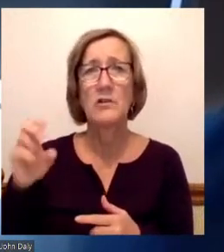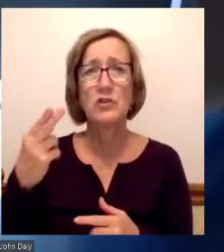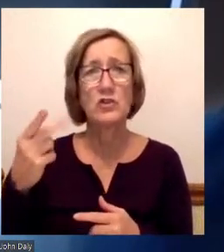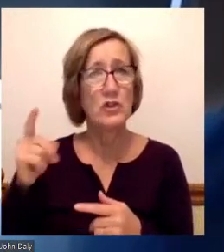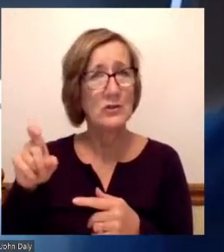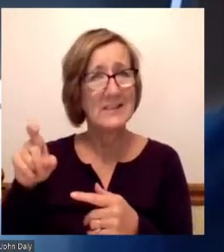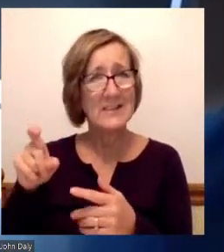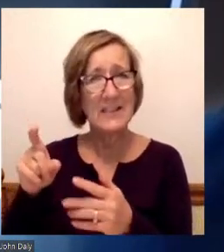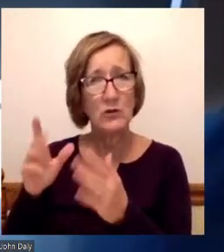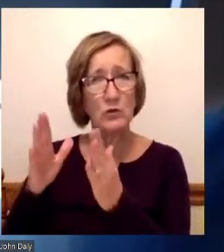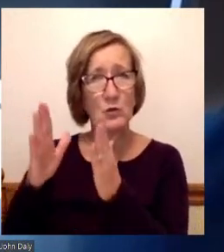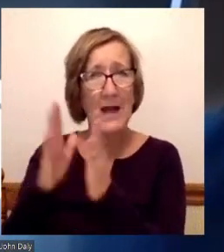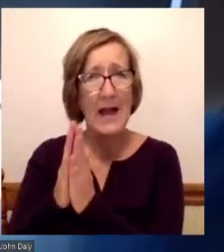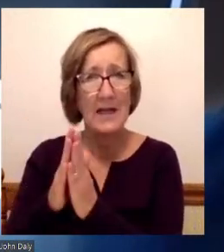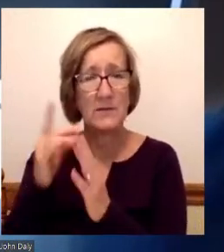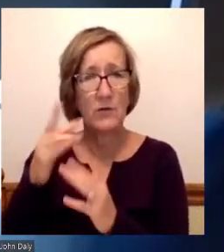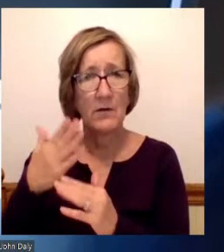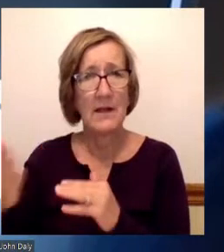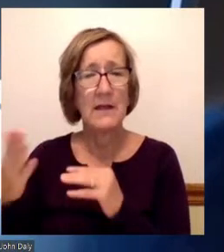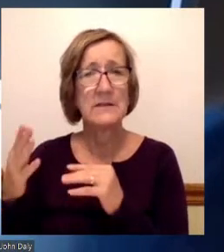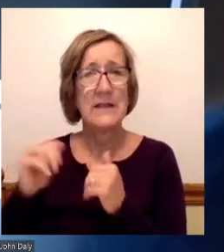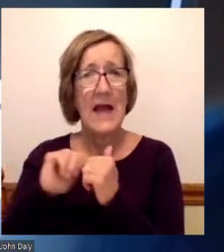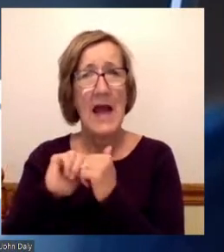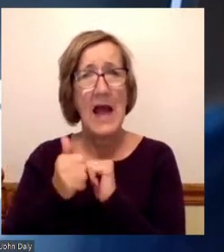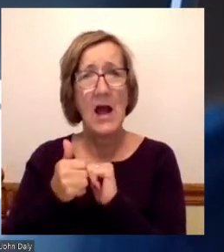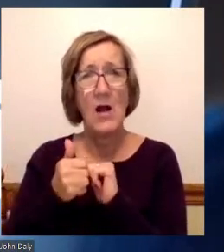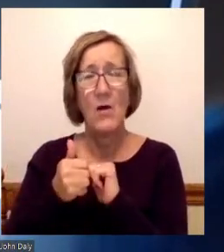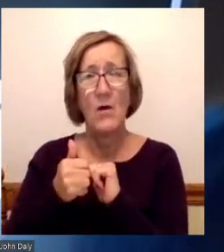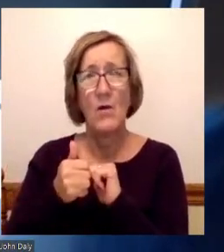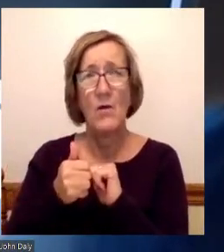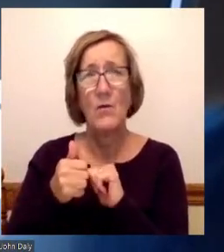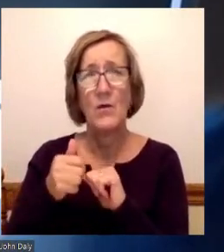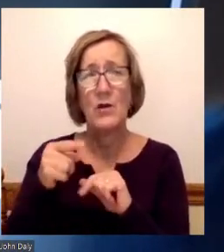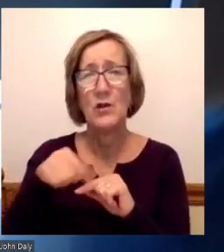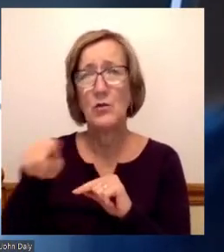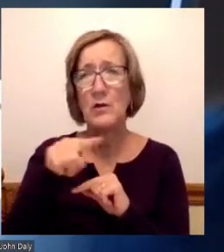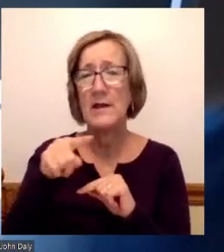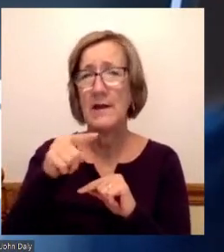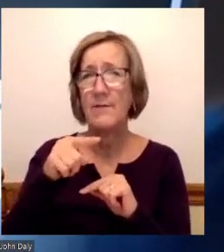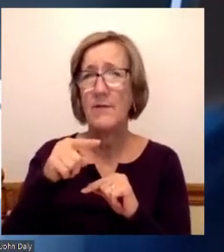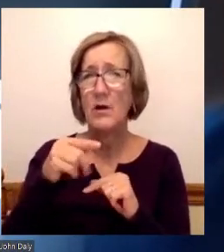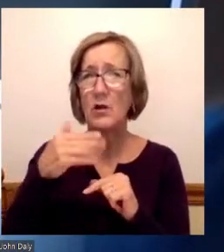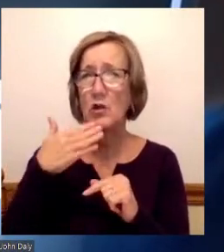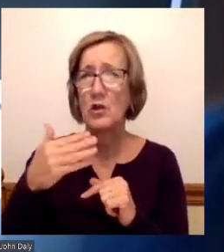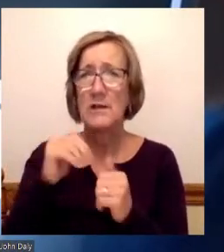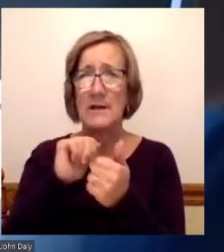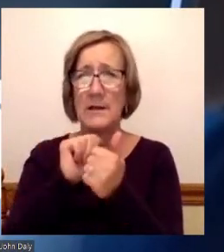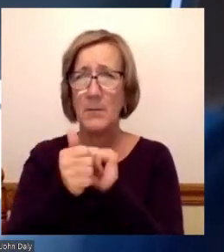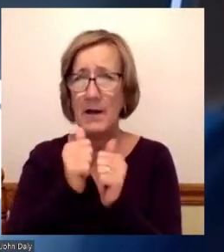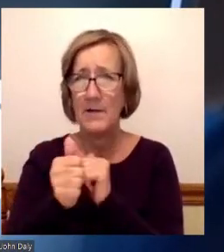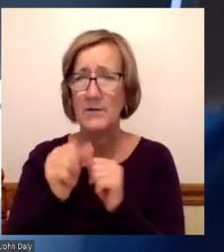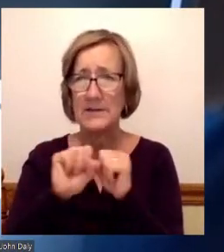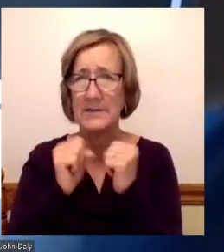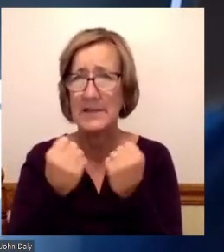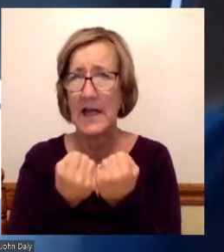how you can have a highly effective and competitive society and organization and